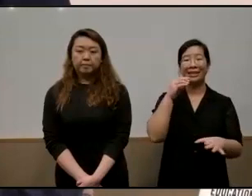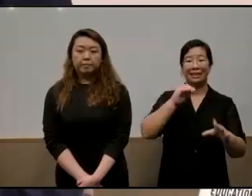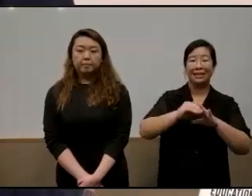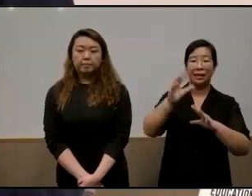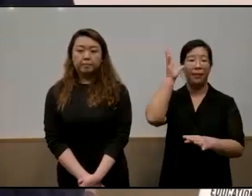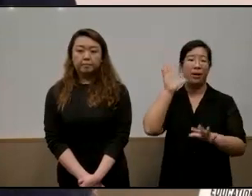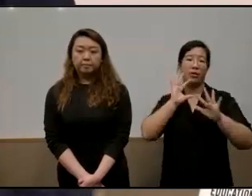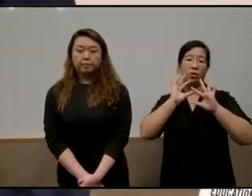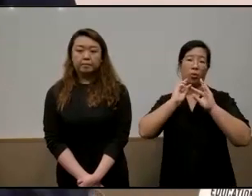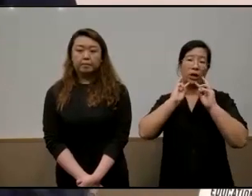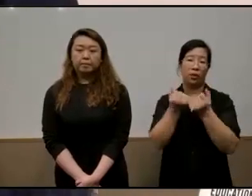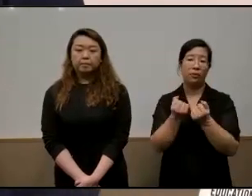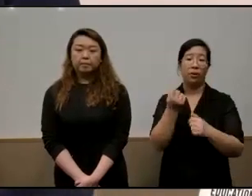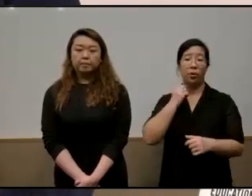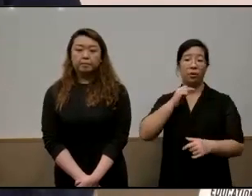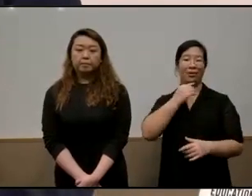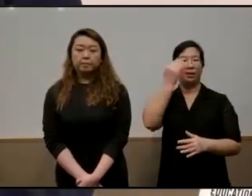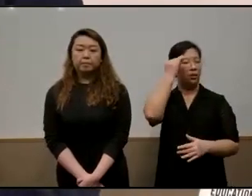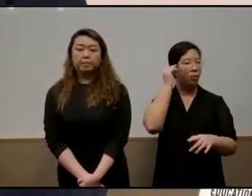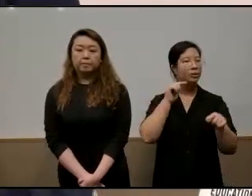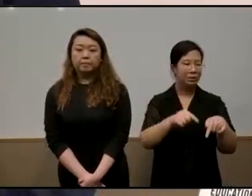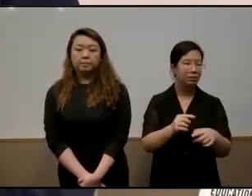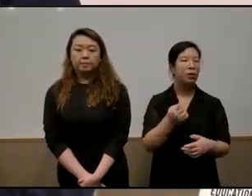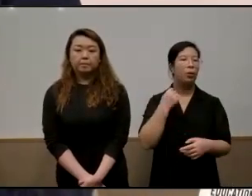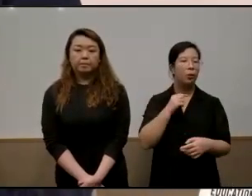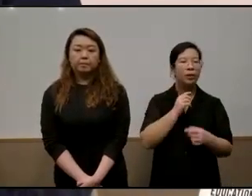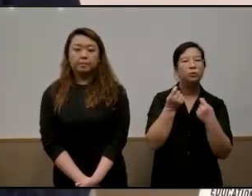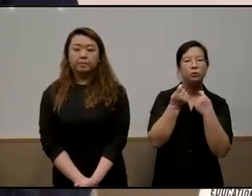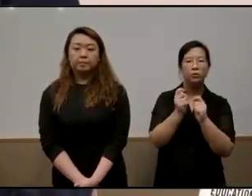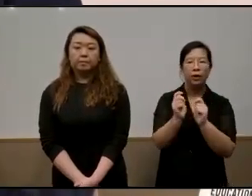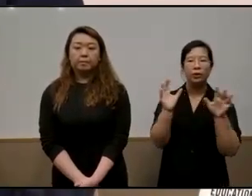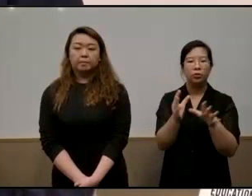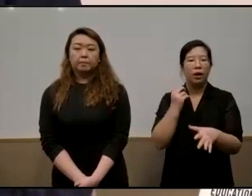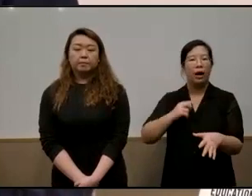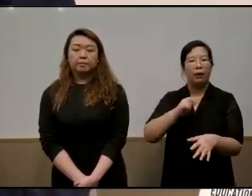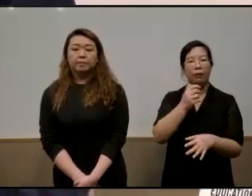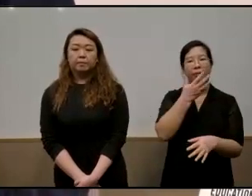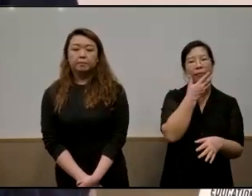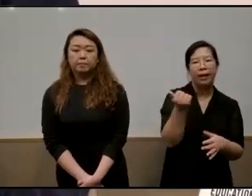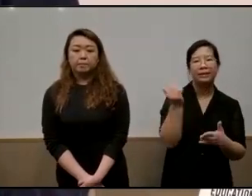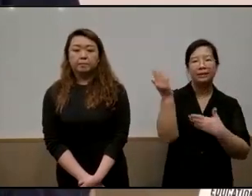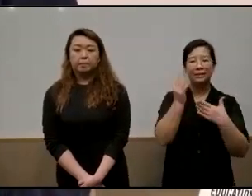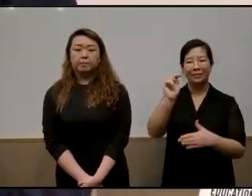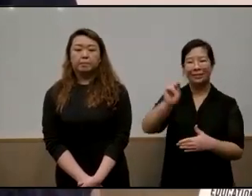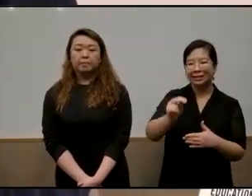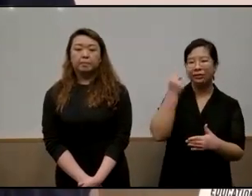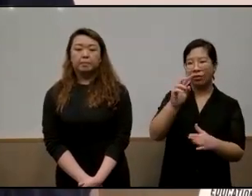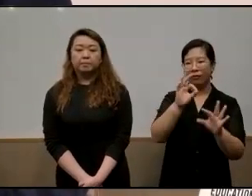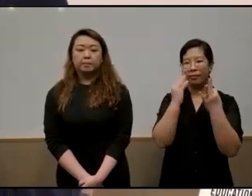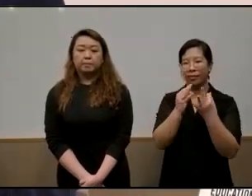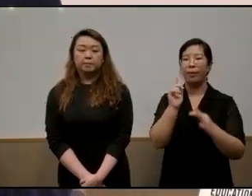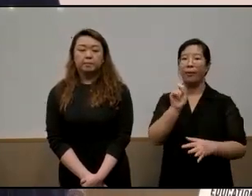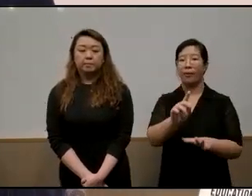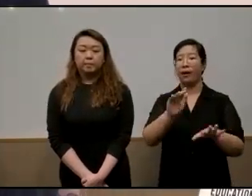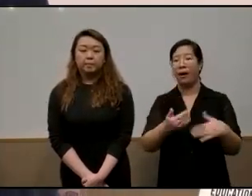and so on so we know this we talk about this and we try to do our best in order to serve the needs of the families but how